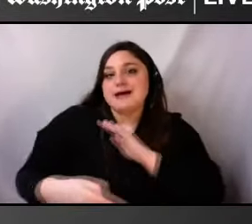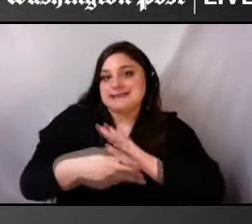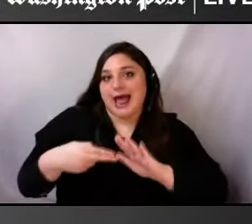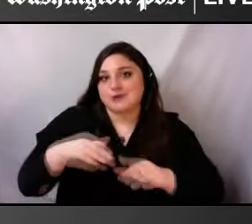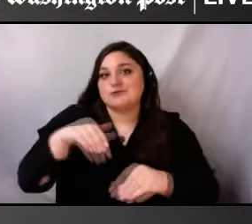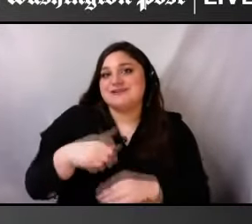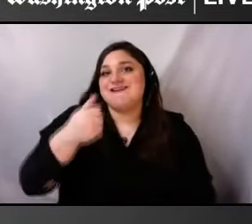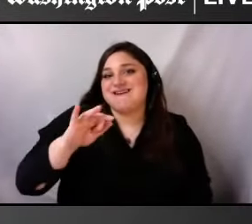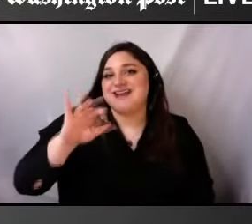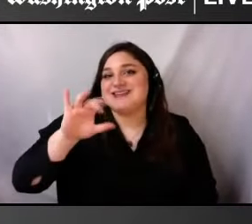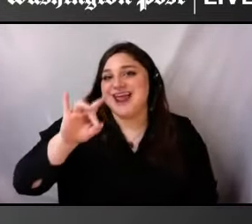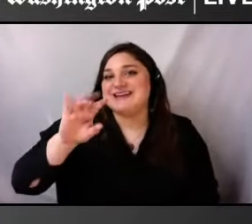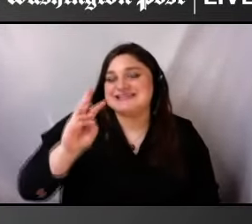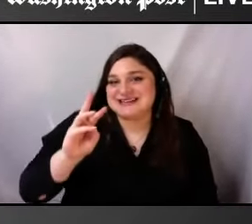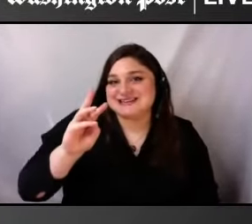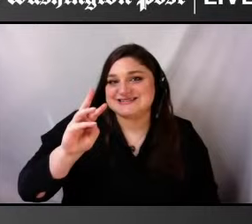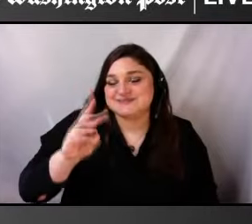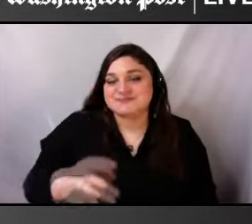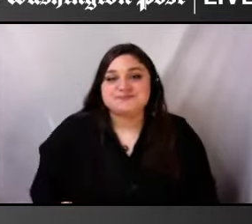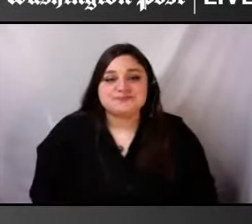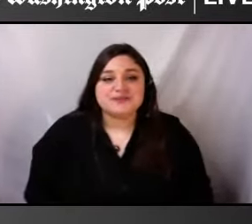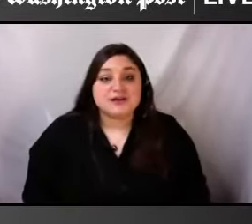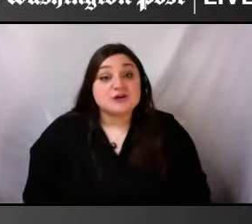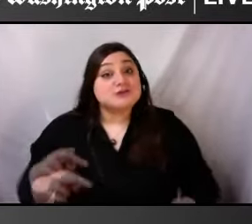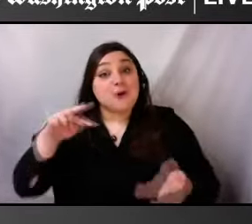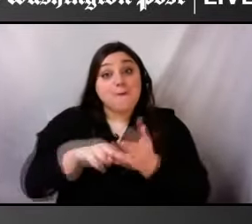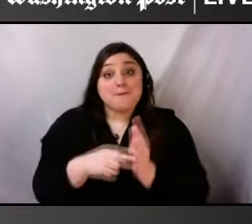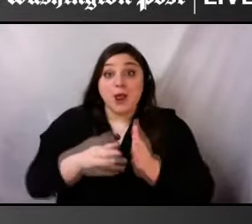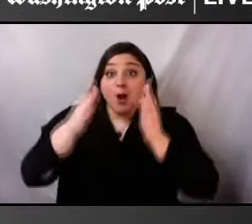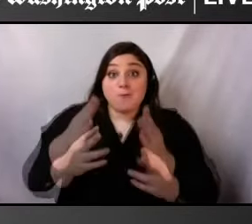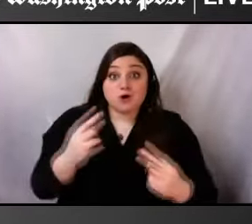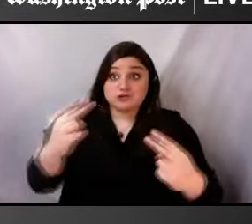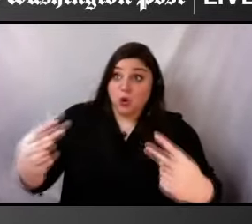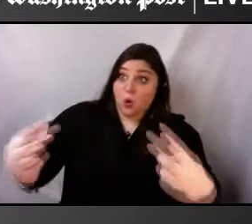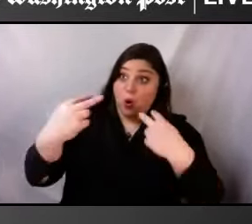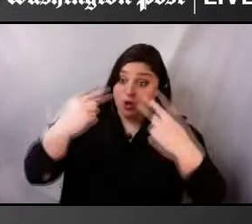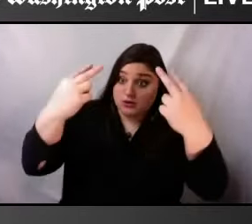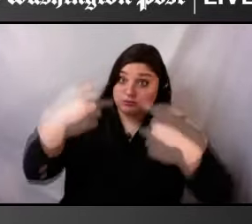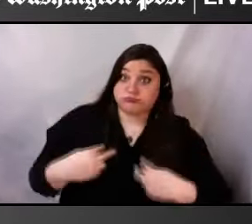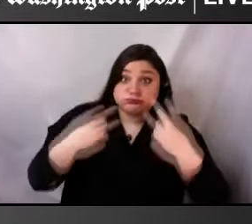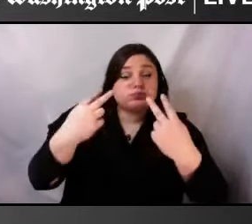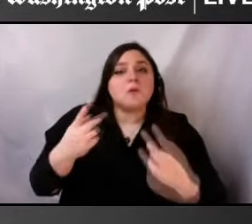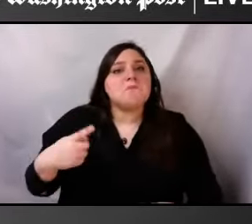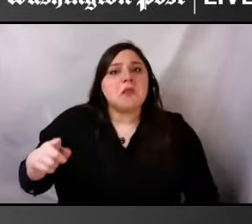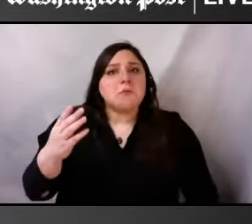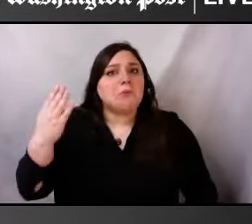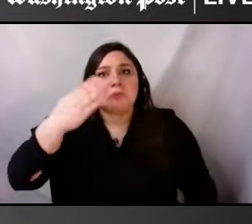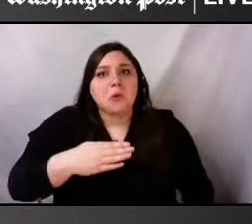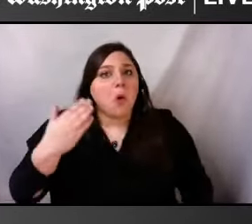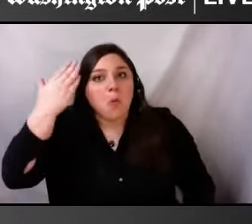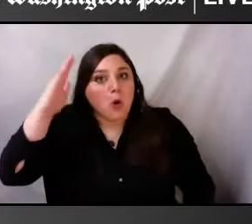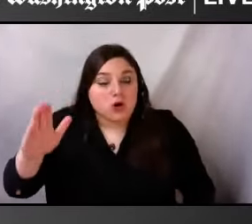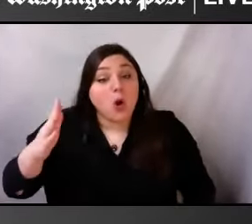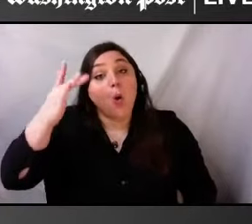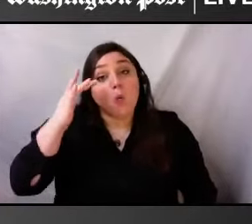at me, they're, they're not going to know because autism doesn't have a certain look about it, certainly.